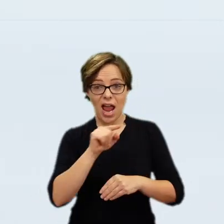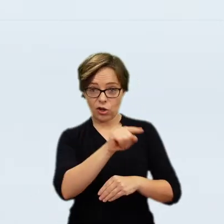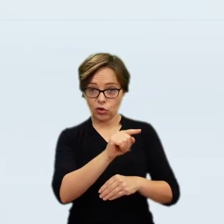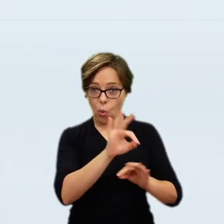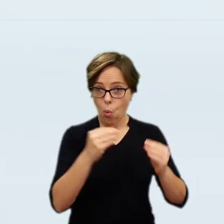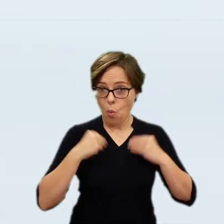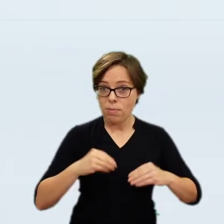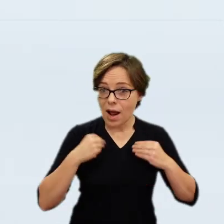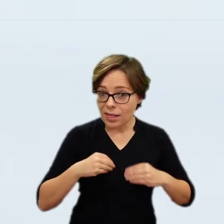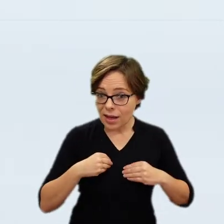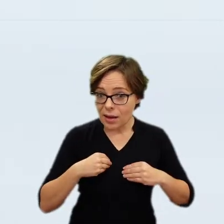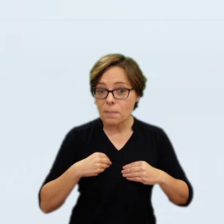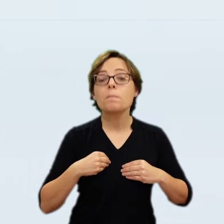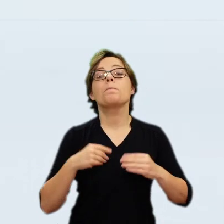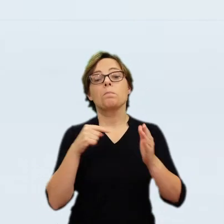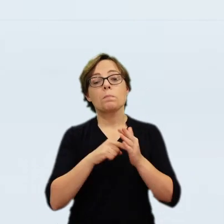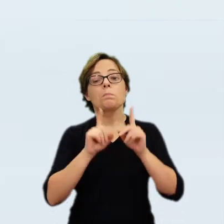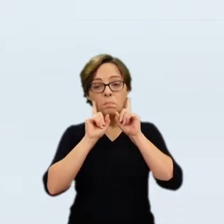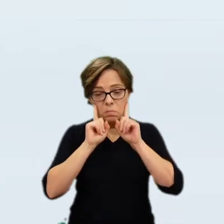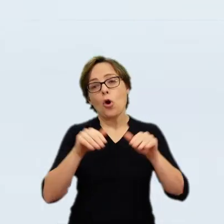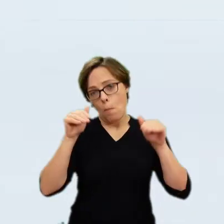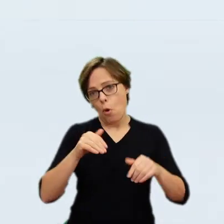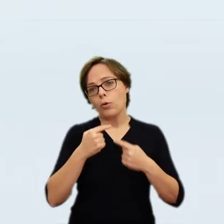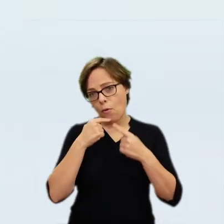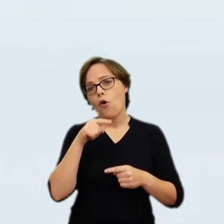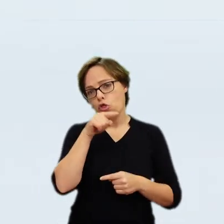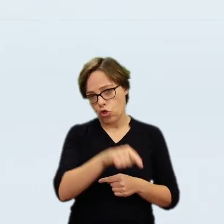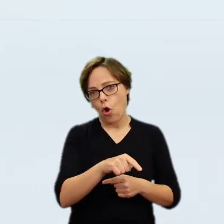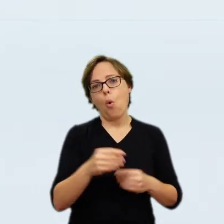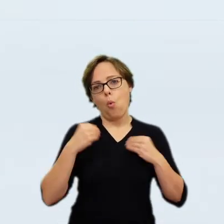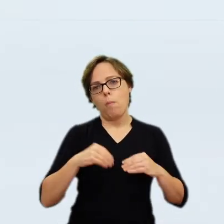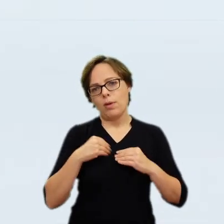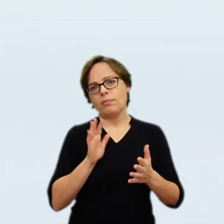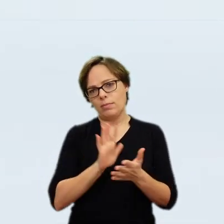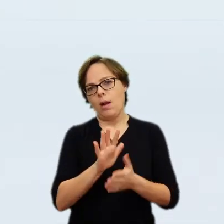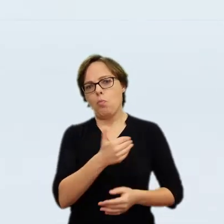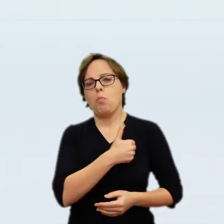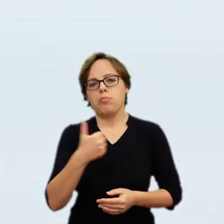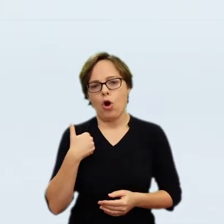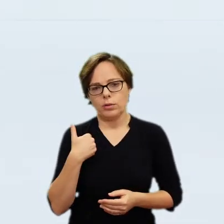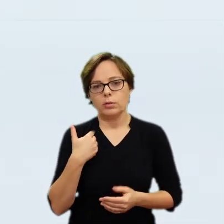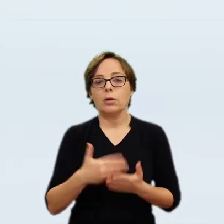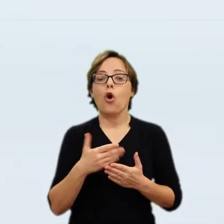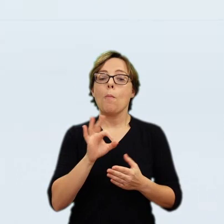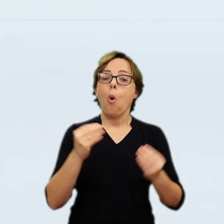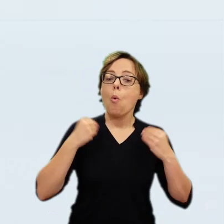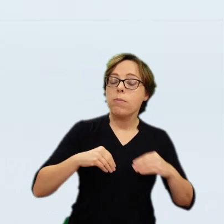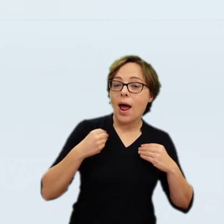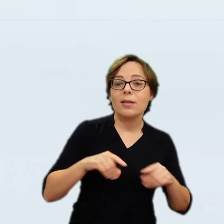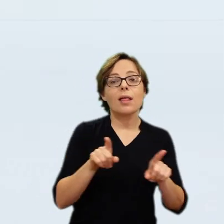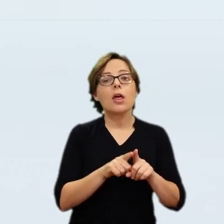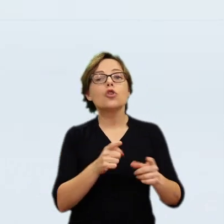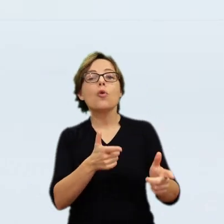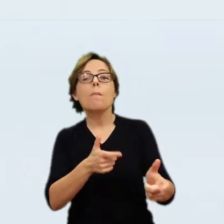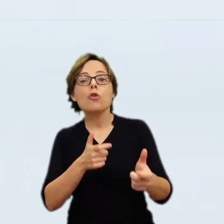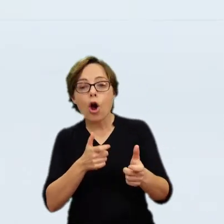was partly a reflection of the myth that Polish people descended not from Slavs but from the Sarmatians, a nomadic people originally